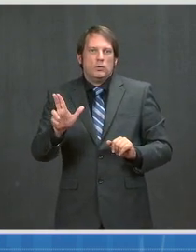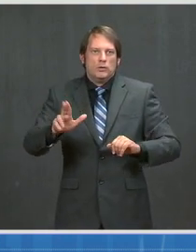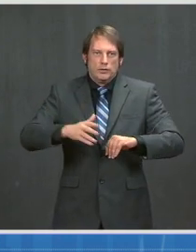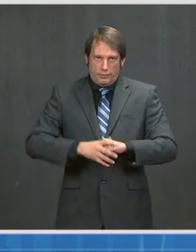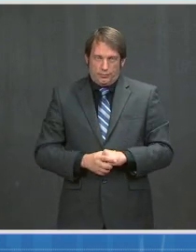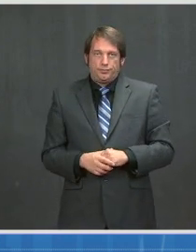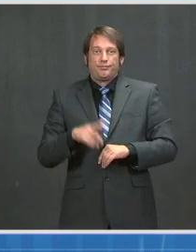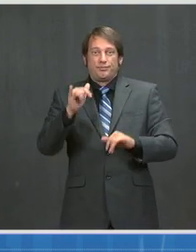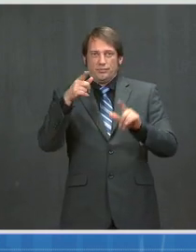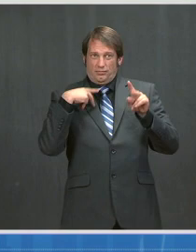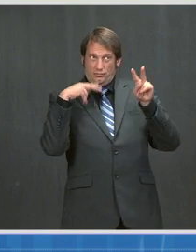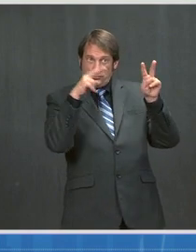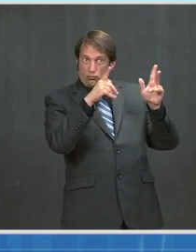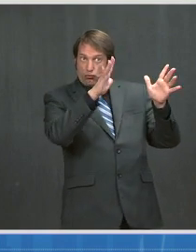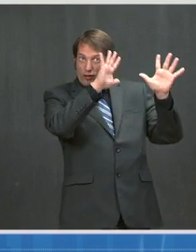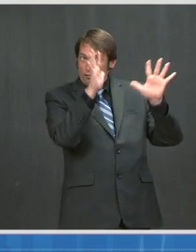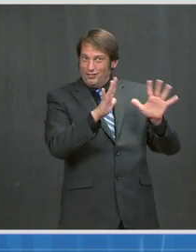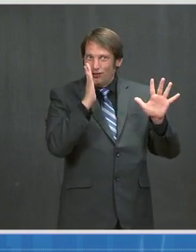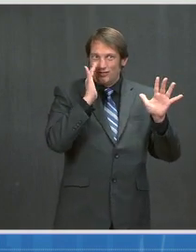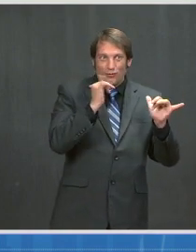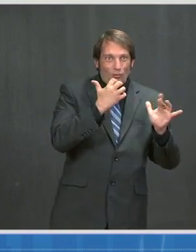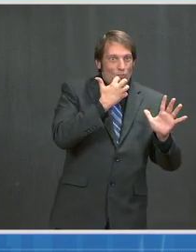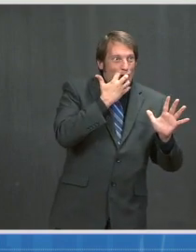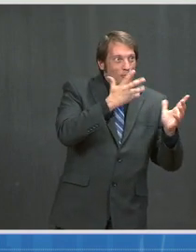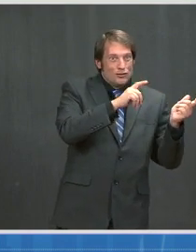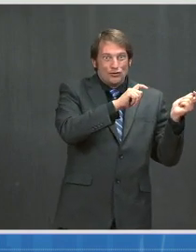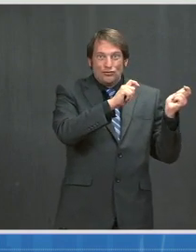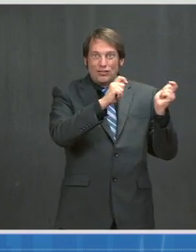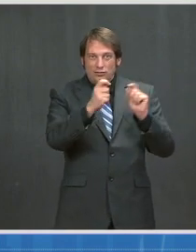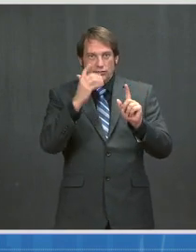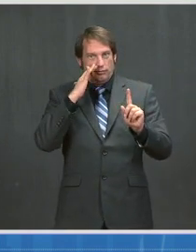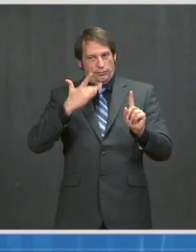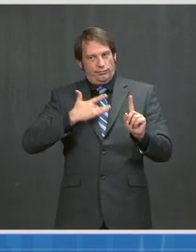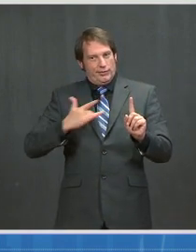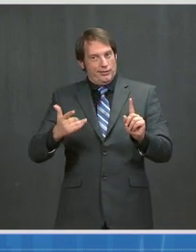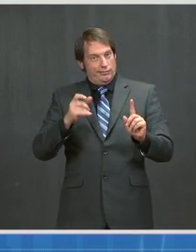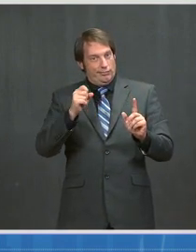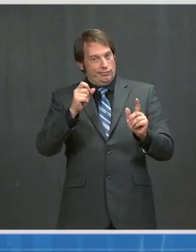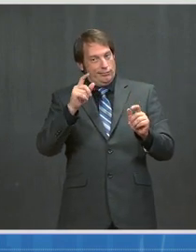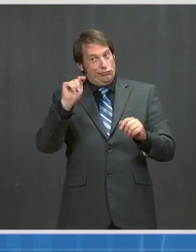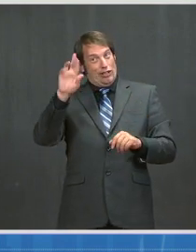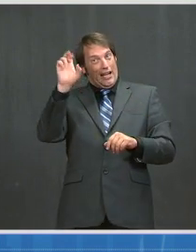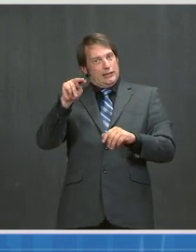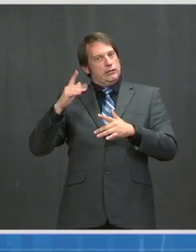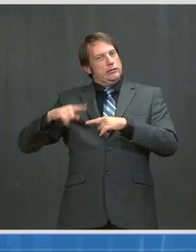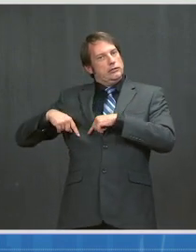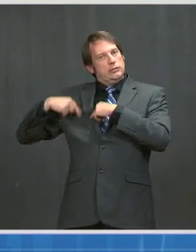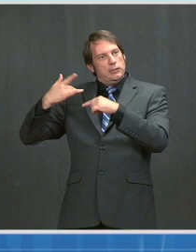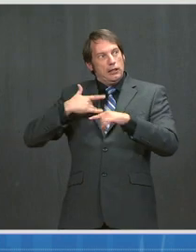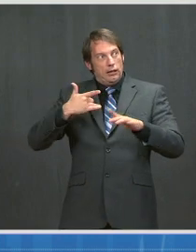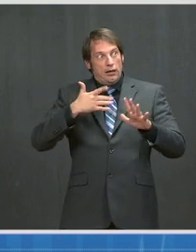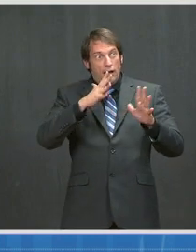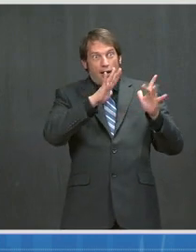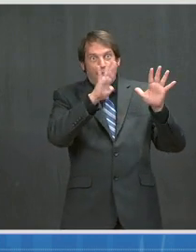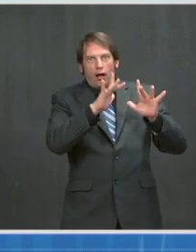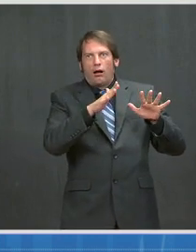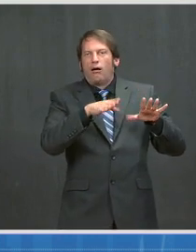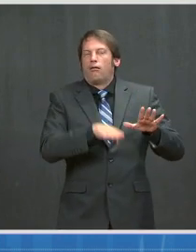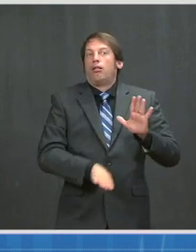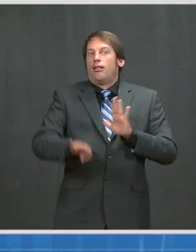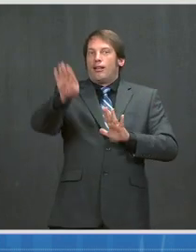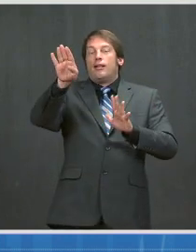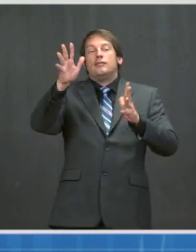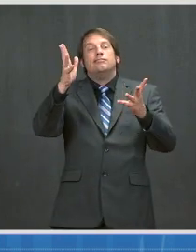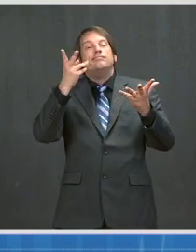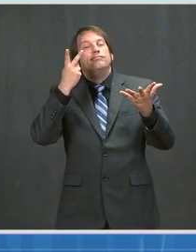this virus so far. We certainly had surges over the summer. Respiratory viruses tend to have seasonal trends, as do